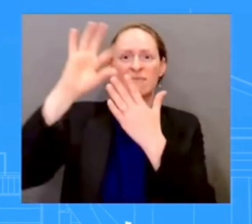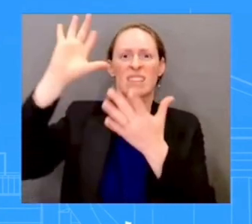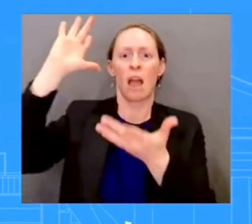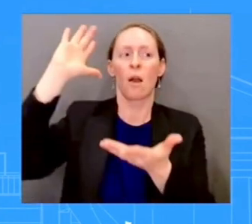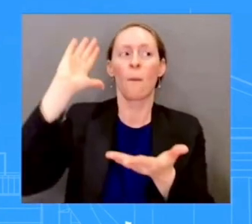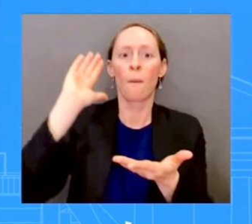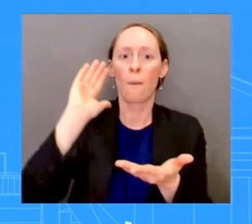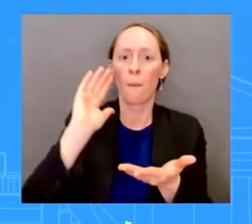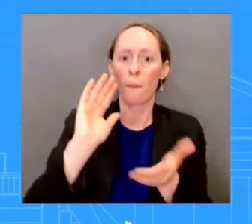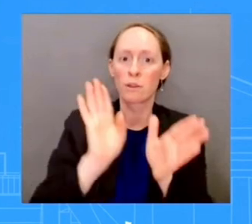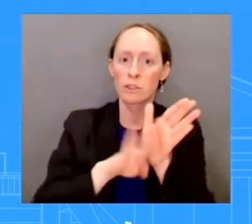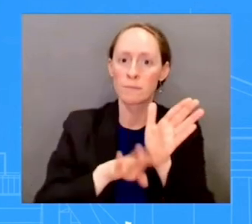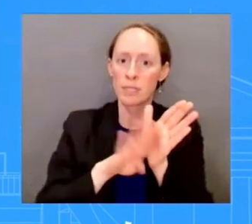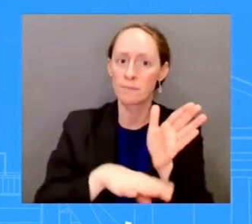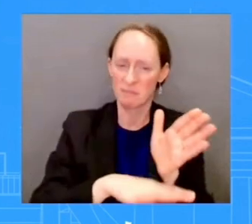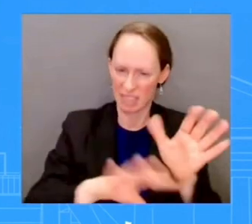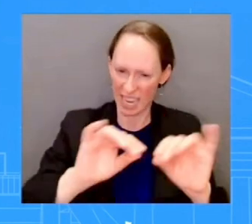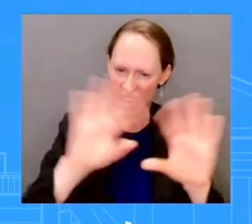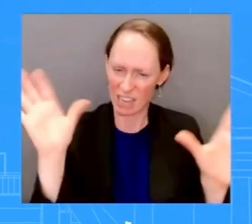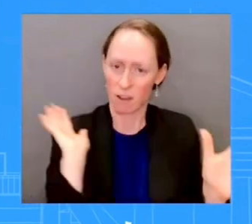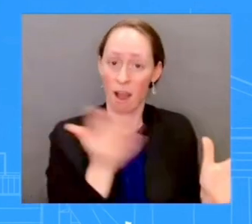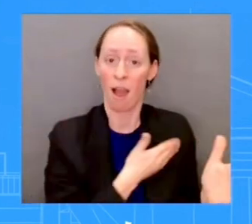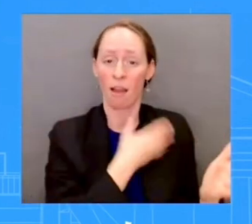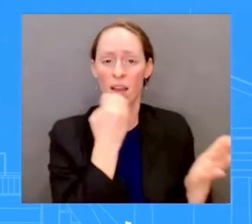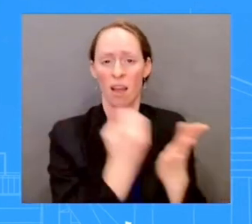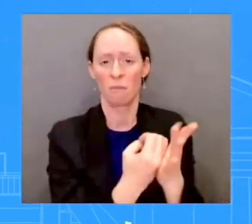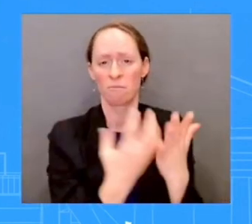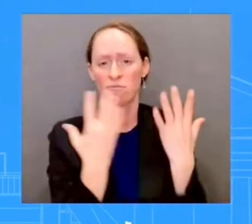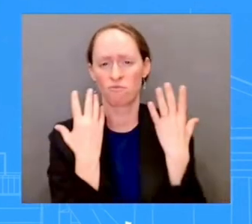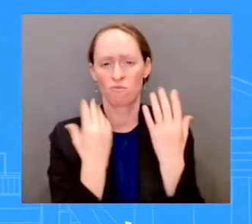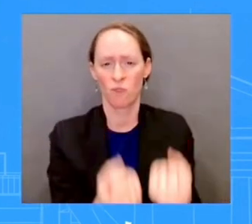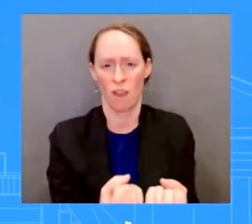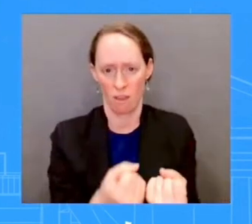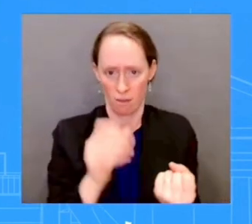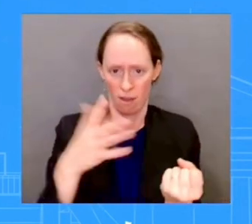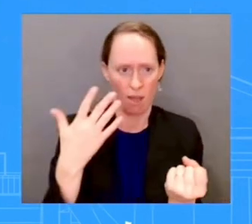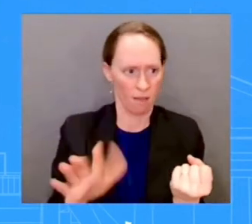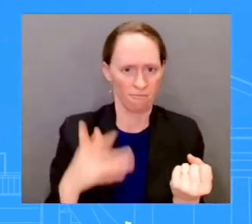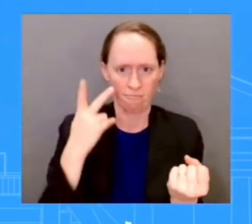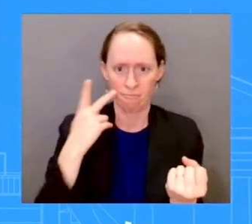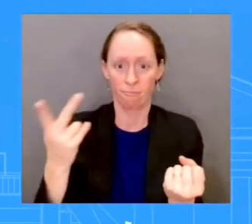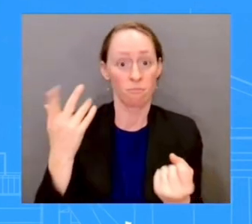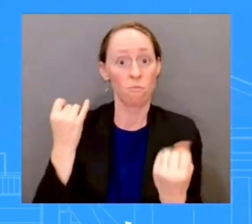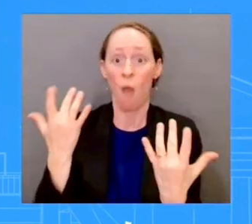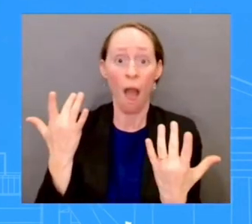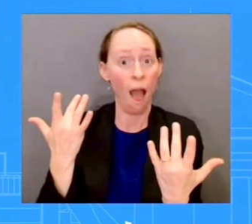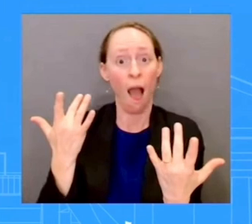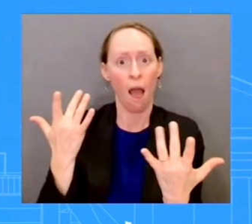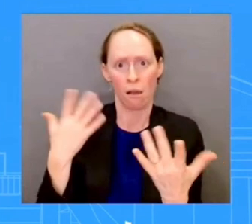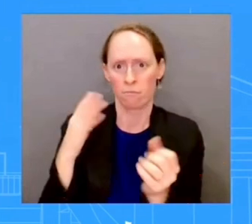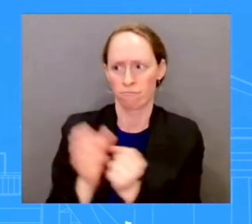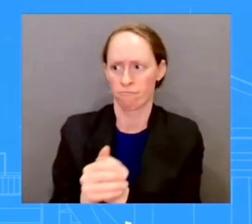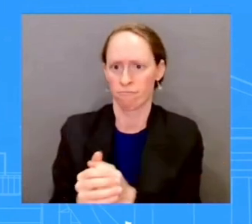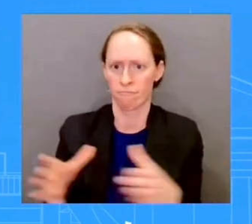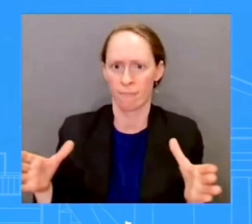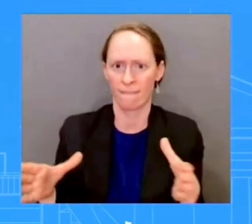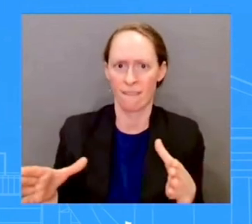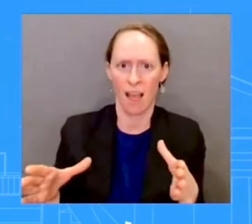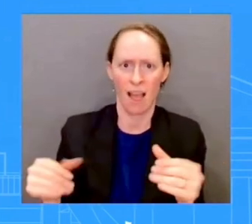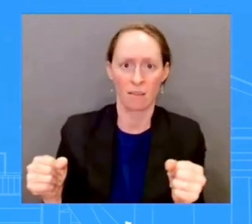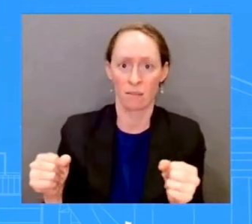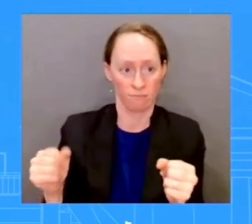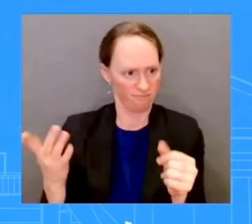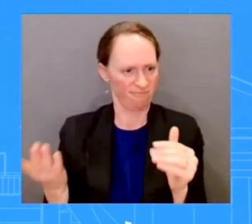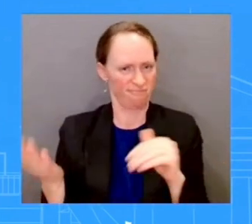we learned the economy grew faster than 2% last quarter. And we'll get an update in tomorrow's jobs report. As you all know, I know some of you